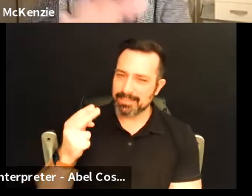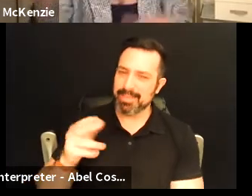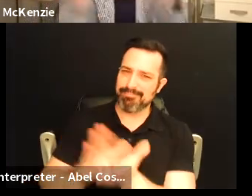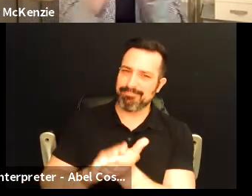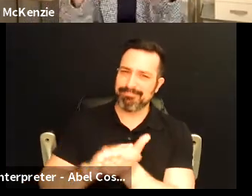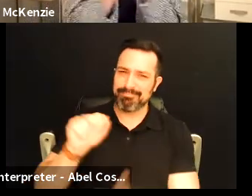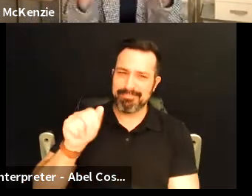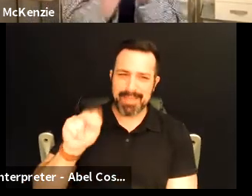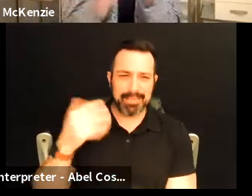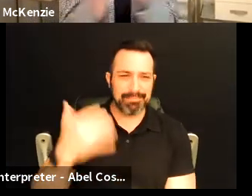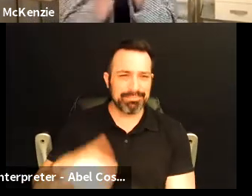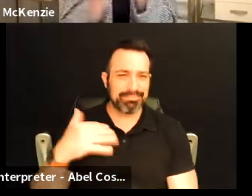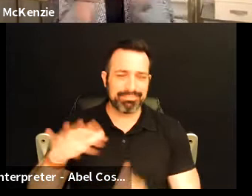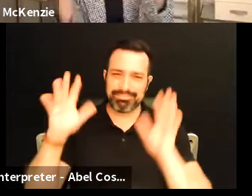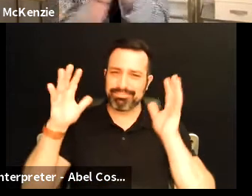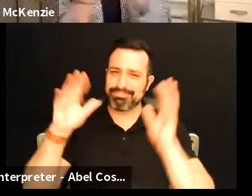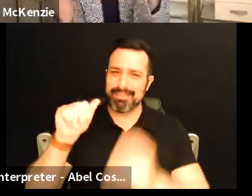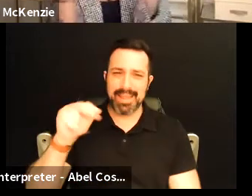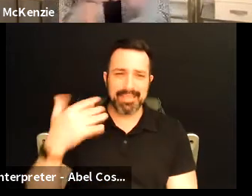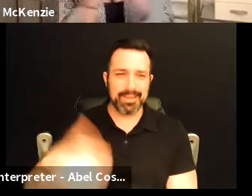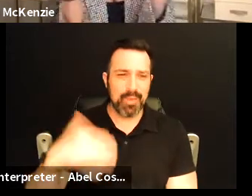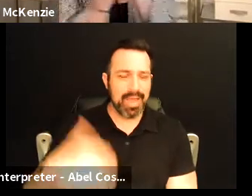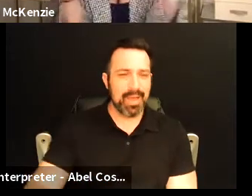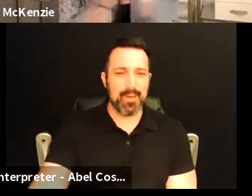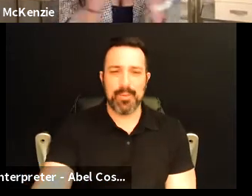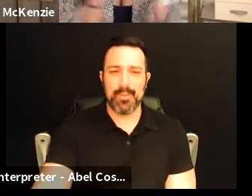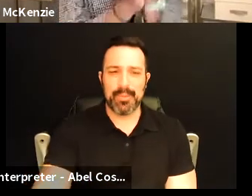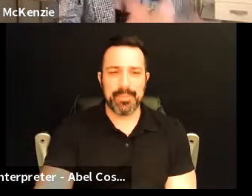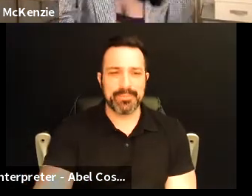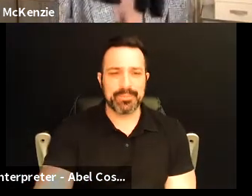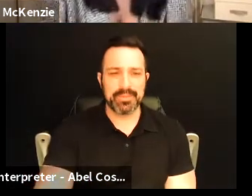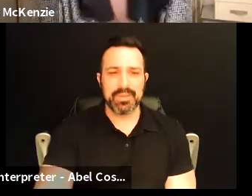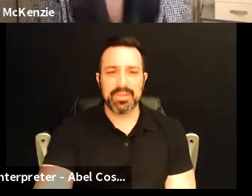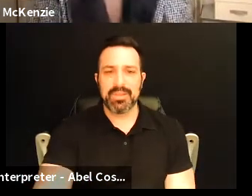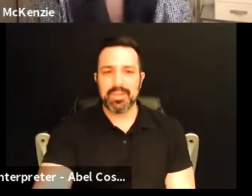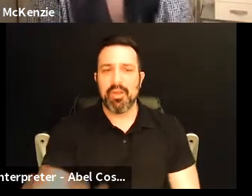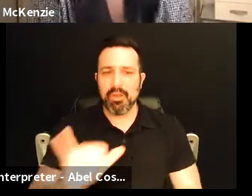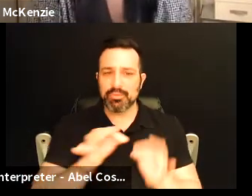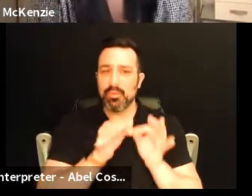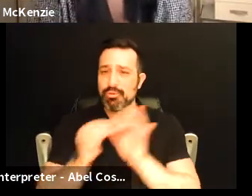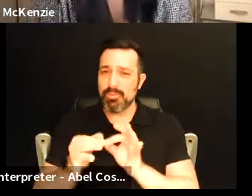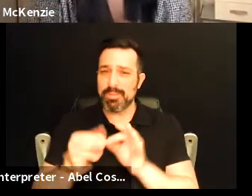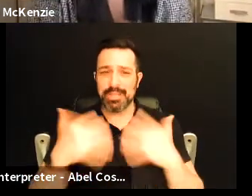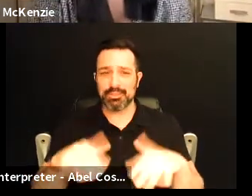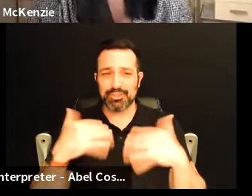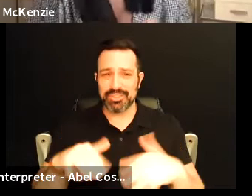Nathan give it up everyone oh wow and also the interpretation I mean